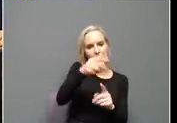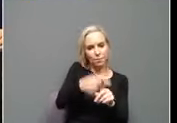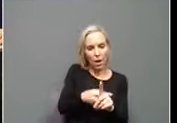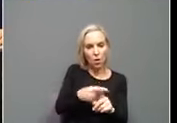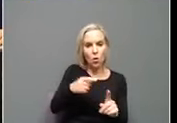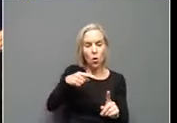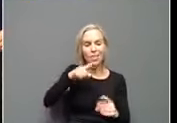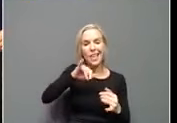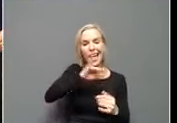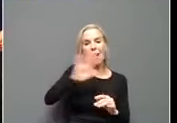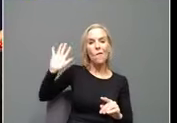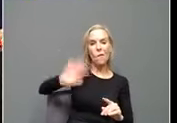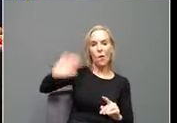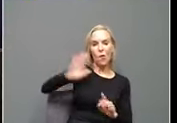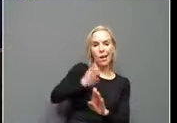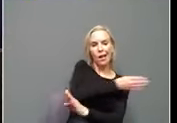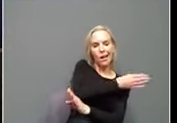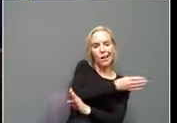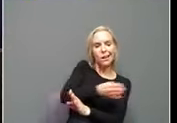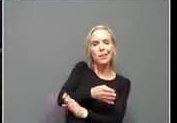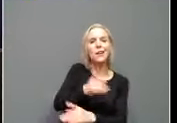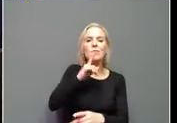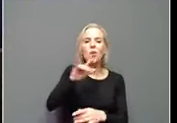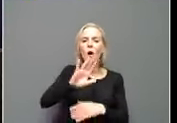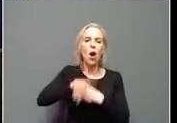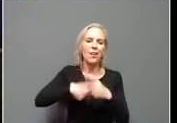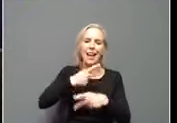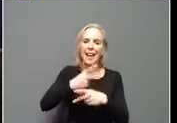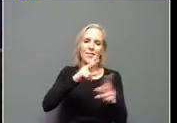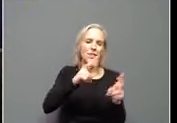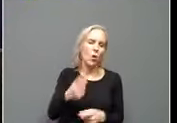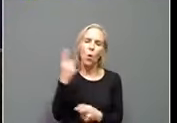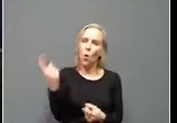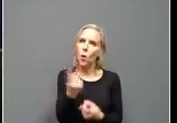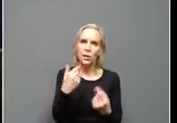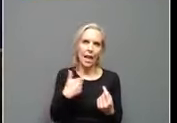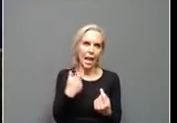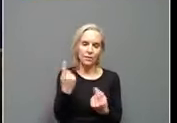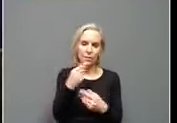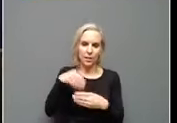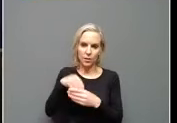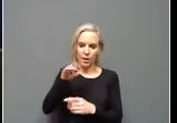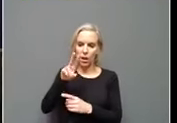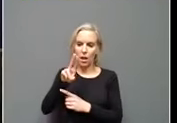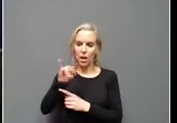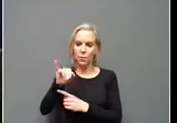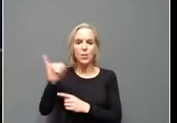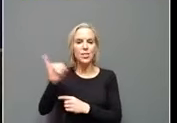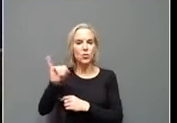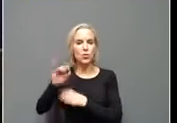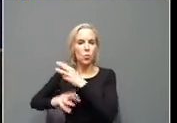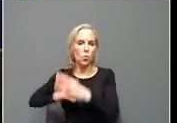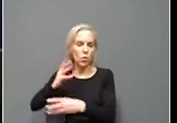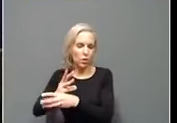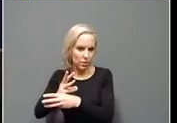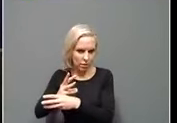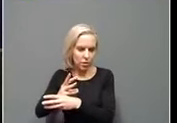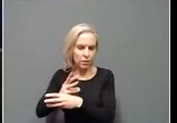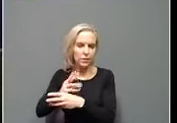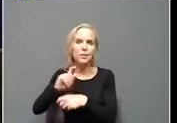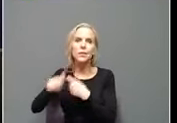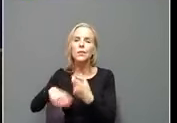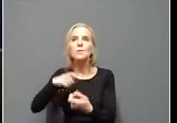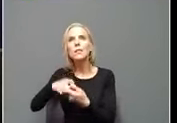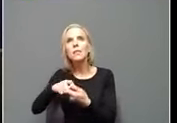ones that have interstate issues. And so you're always going to have in the unemployment insurance world, um, a certain number